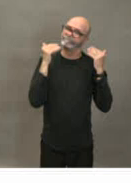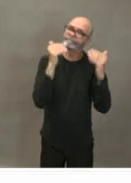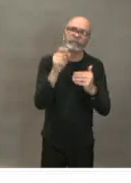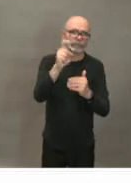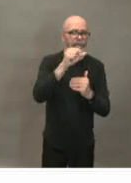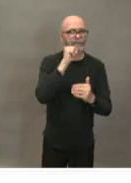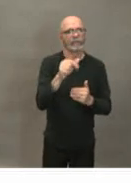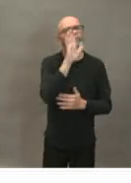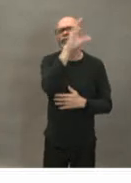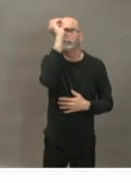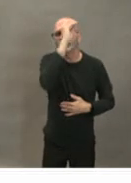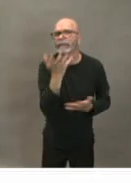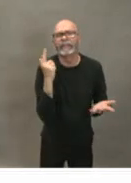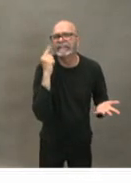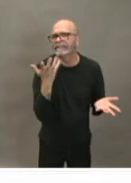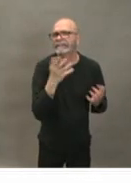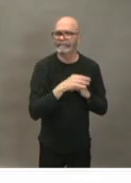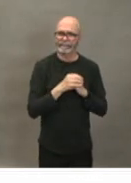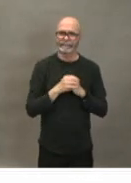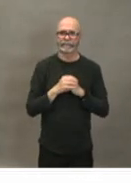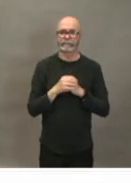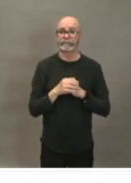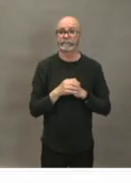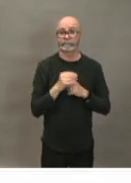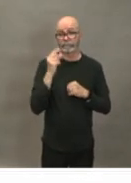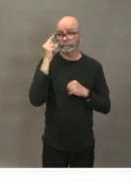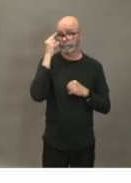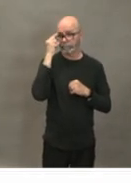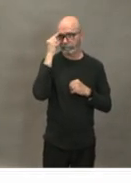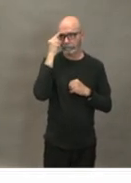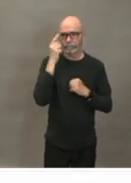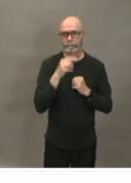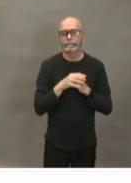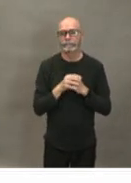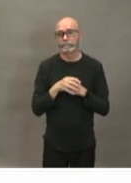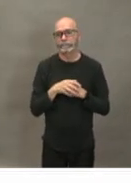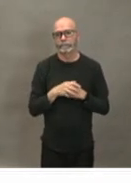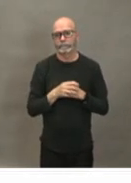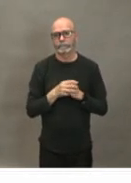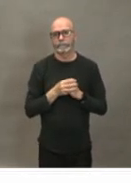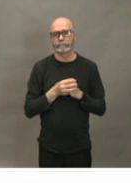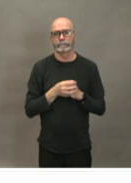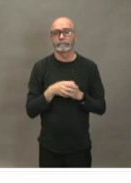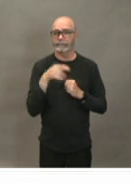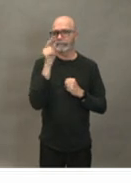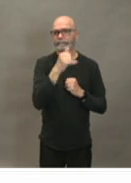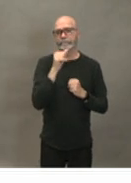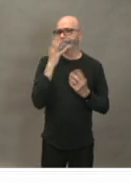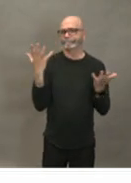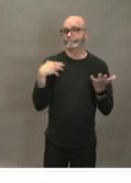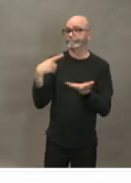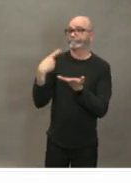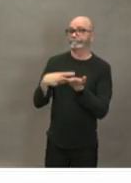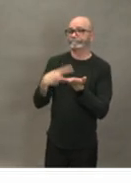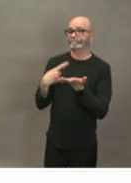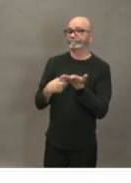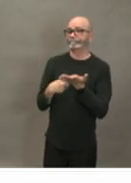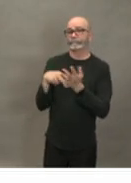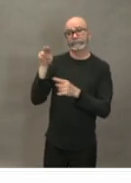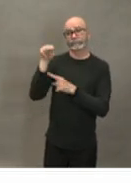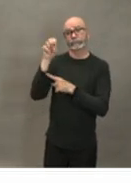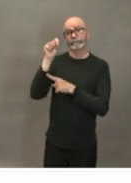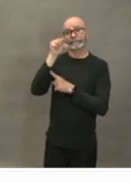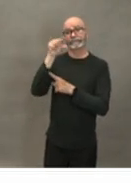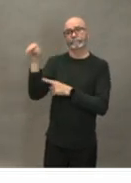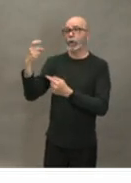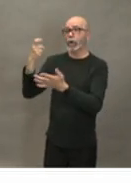so i think it's i think that that perspective is is a dialogue between uh the nova scotia government and and and the hockey officials and and